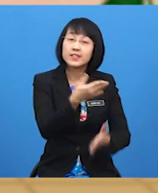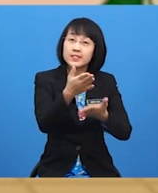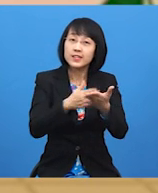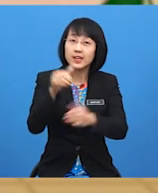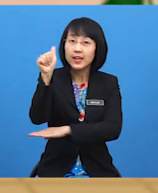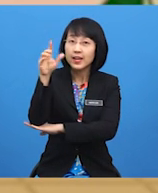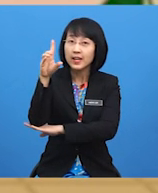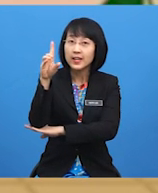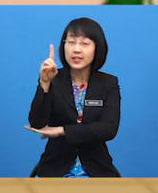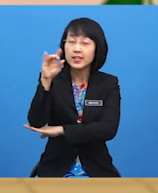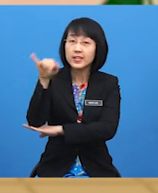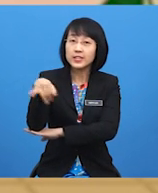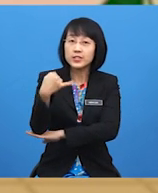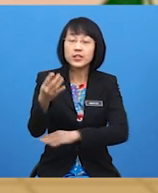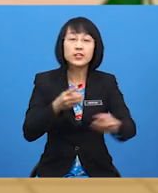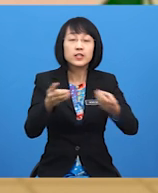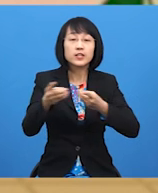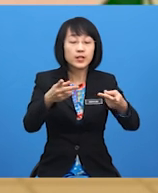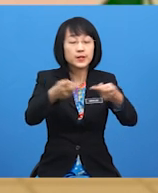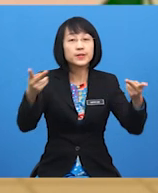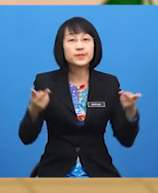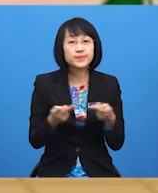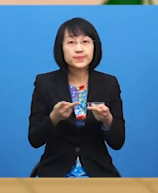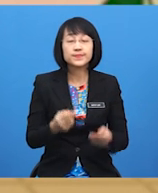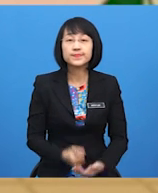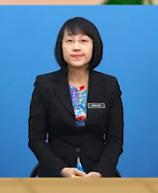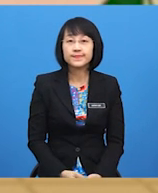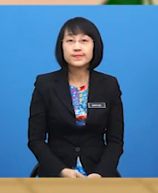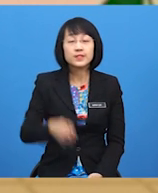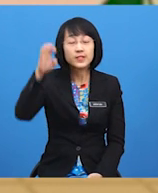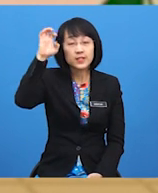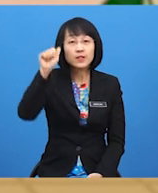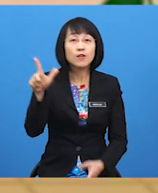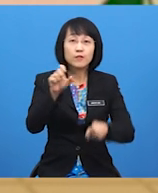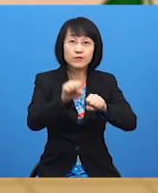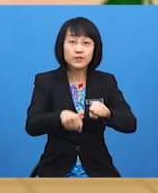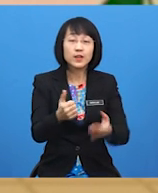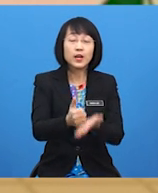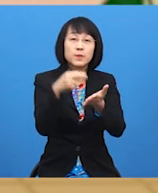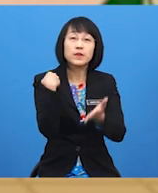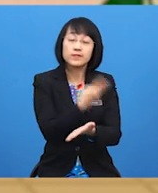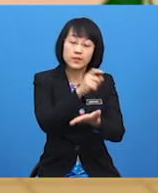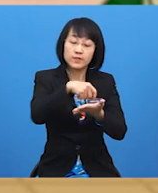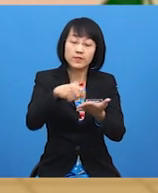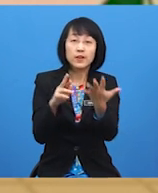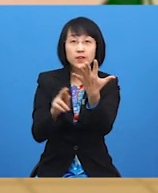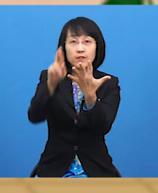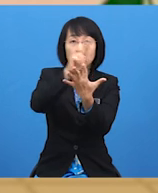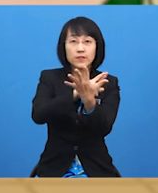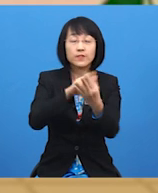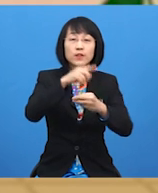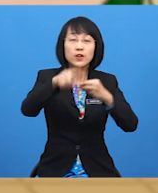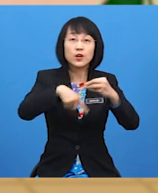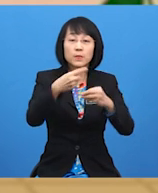some adjectives to describe places. He also helped us to write a review